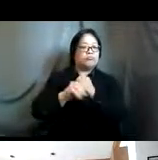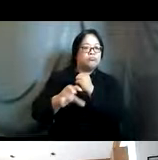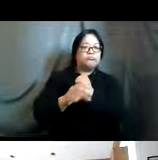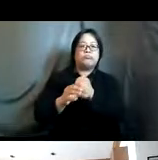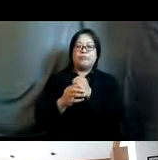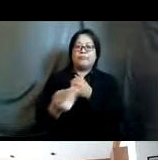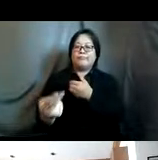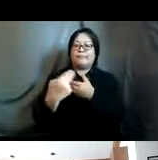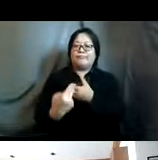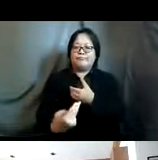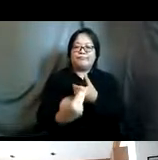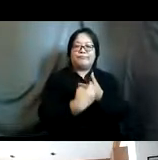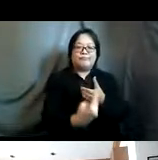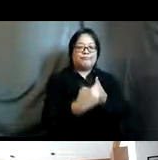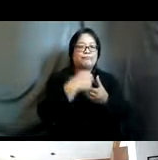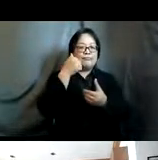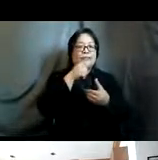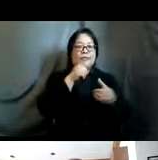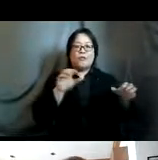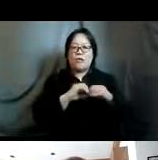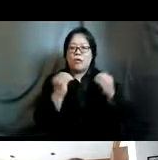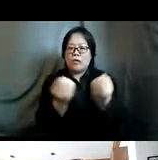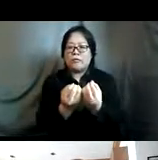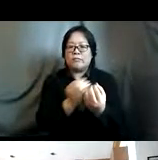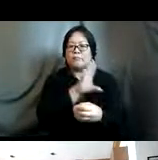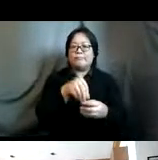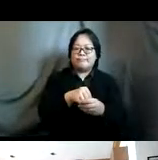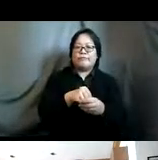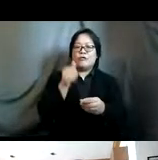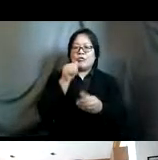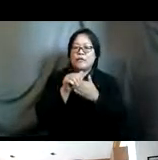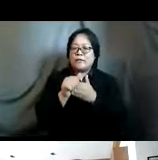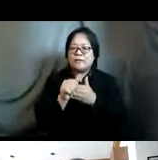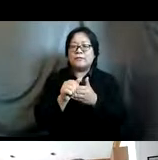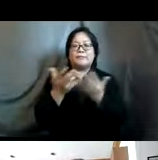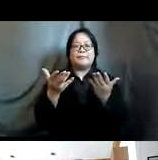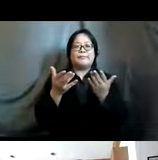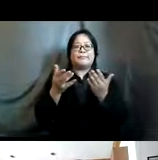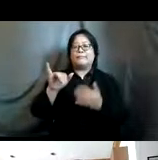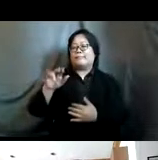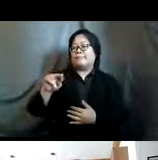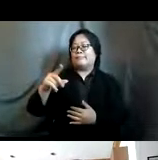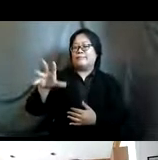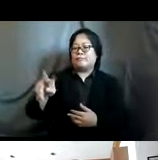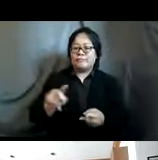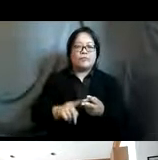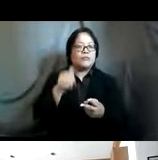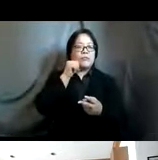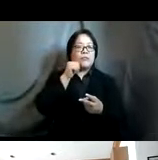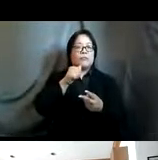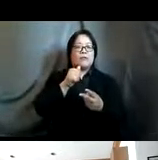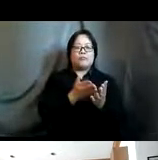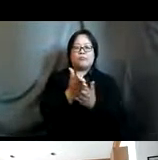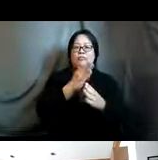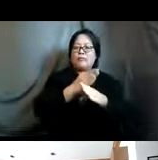autonomous feminist organizations including girl-led and indigenous organizations women's human rights defenders and peace